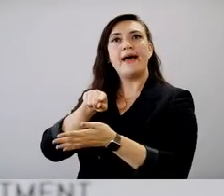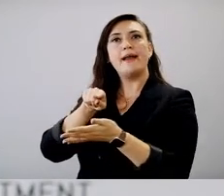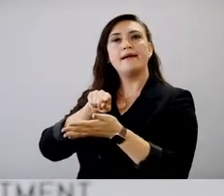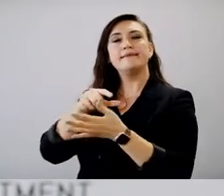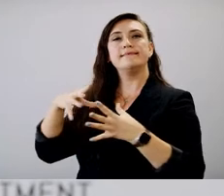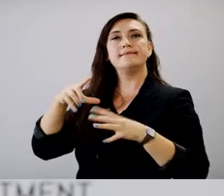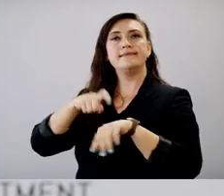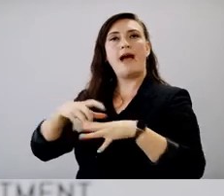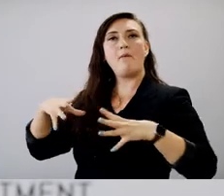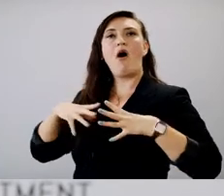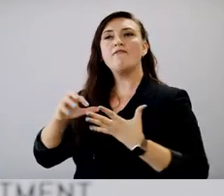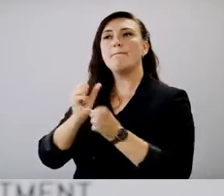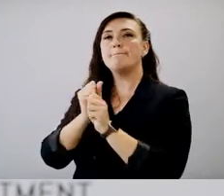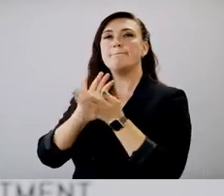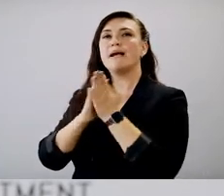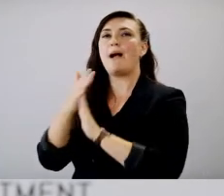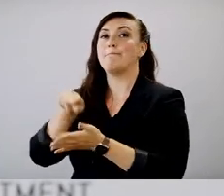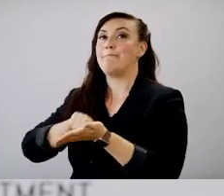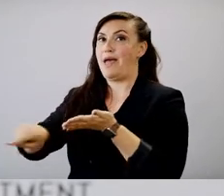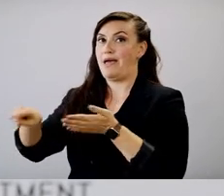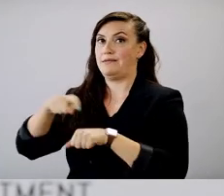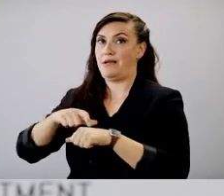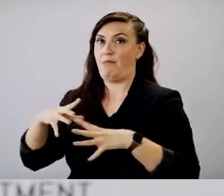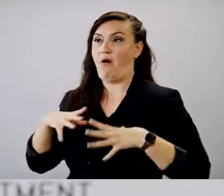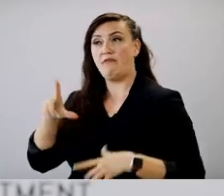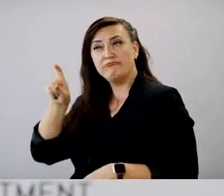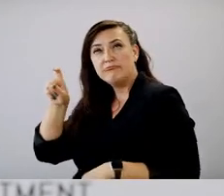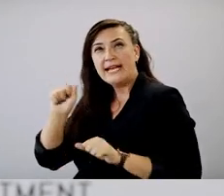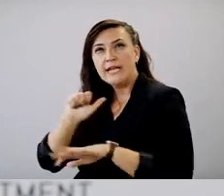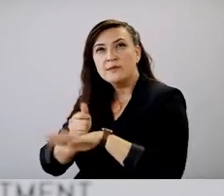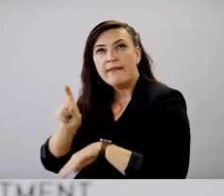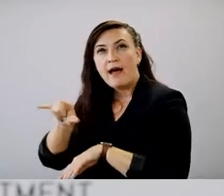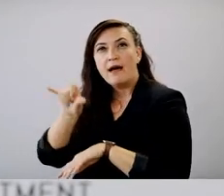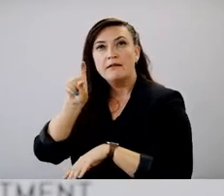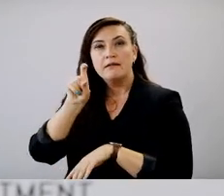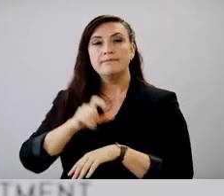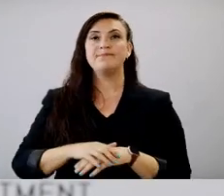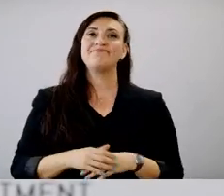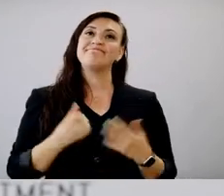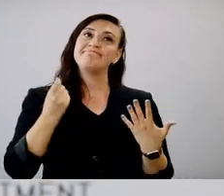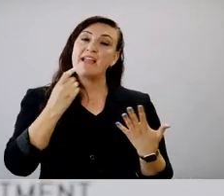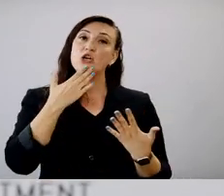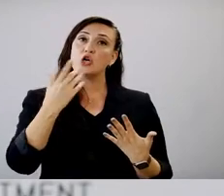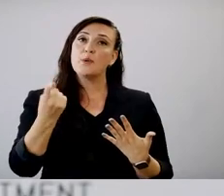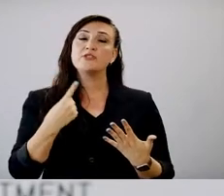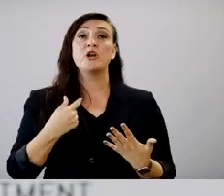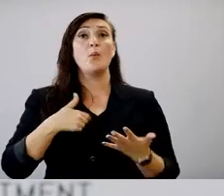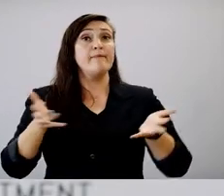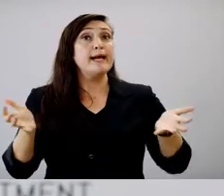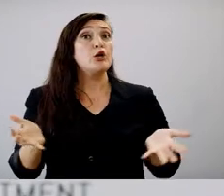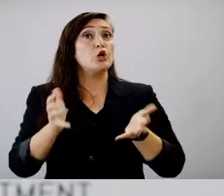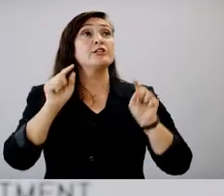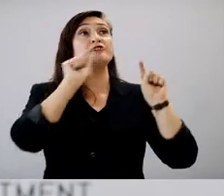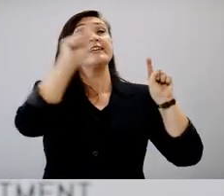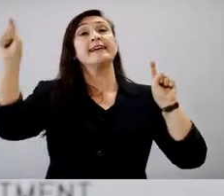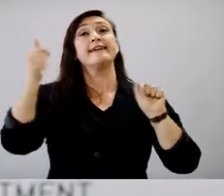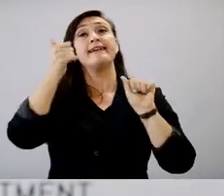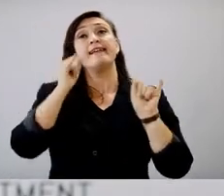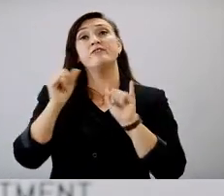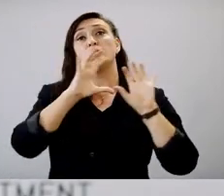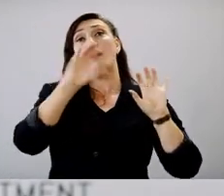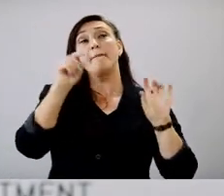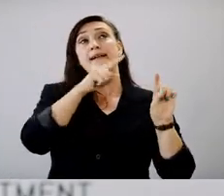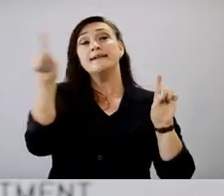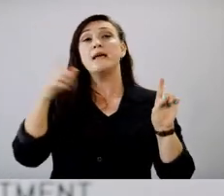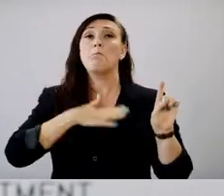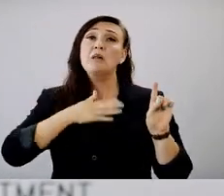And that's a great question. I think, um, you know, we've been encouraging employers to provide time off